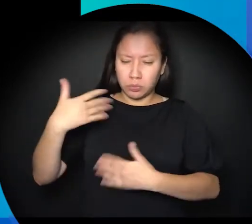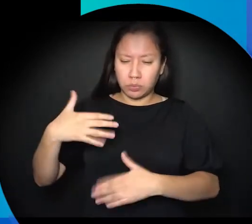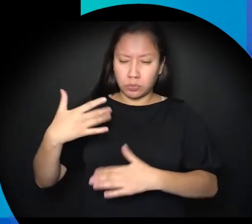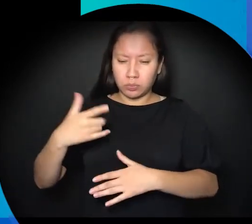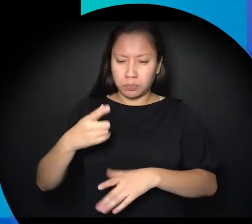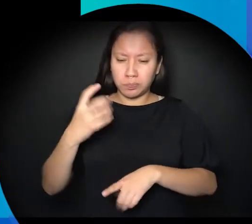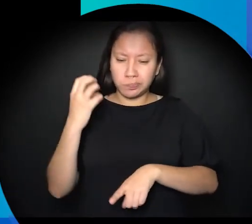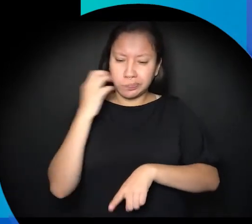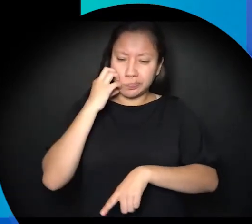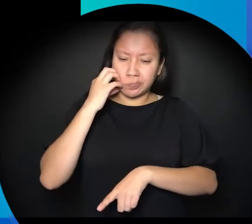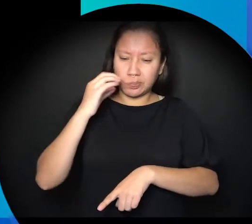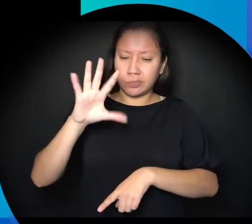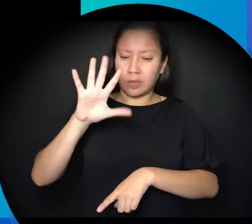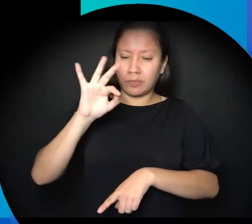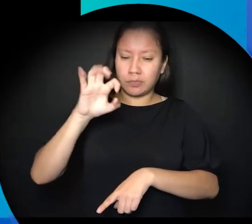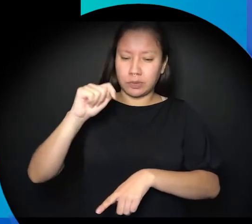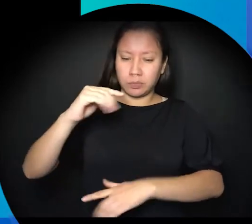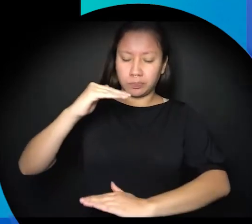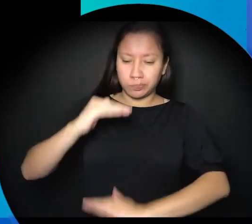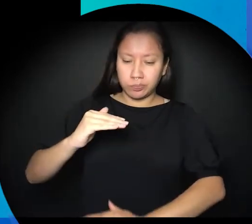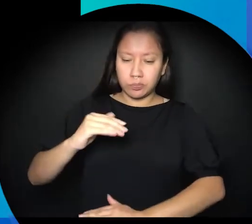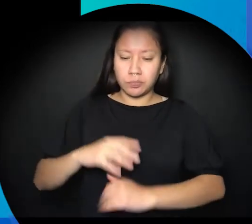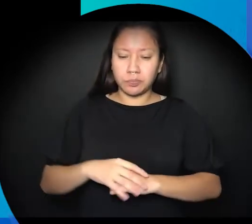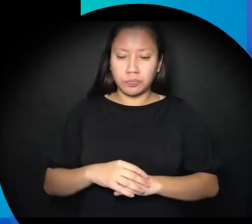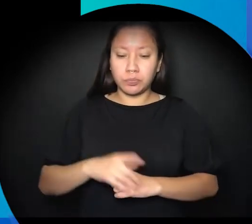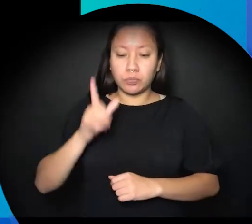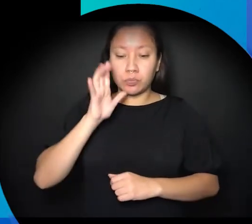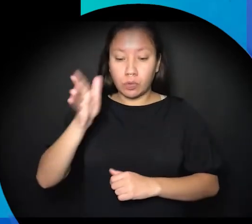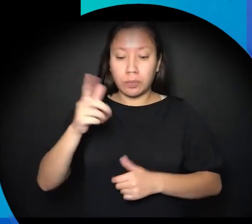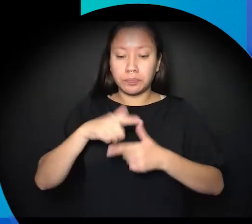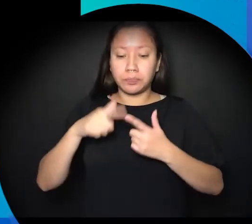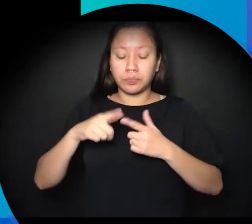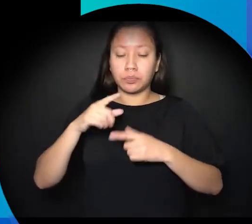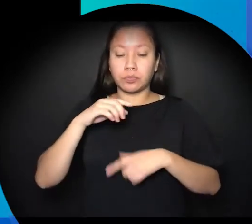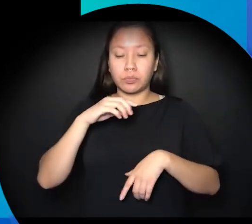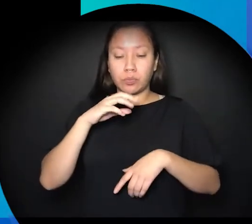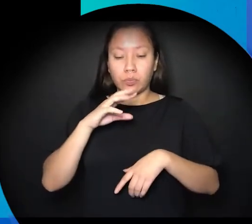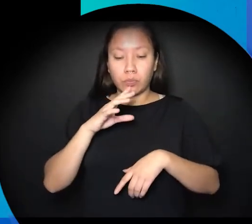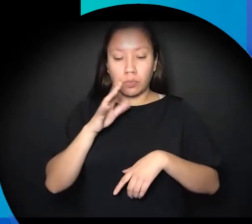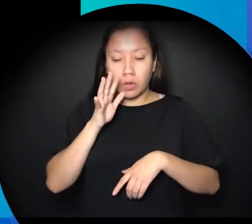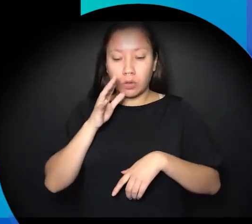she asks about away from she we this so idea of that that